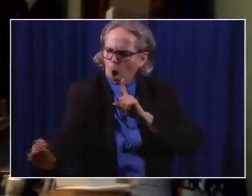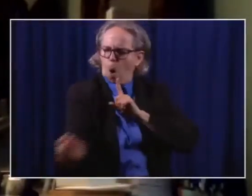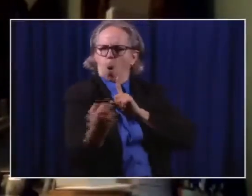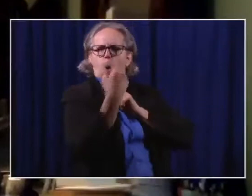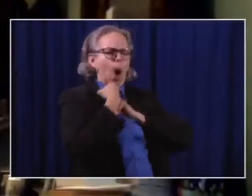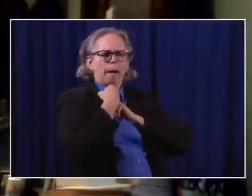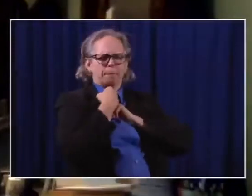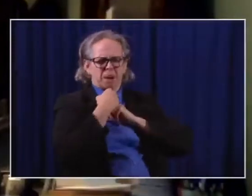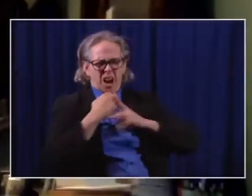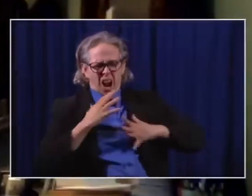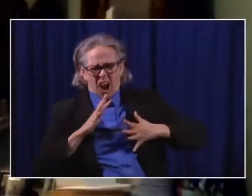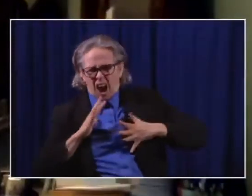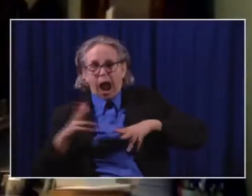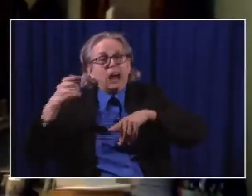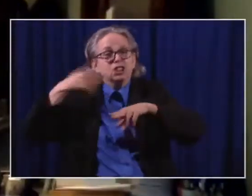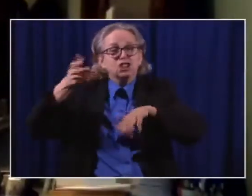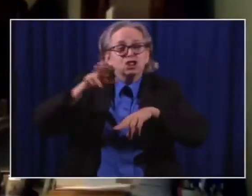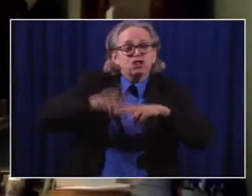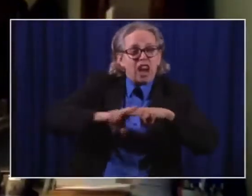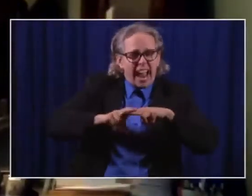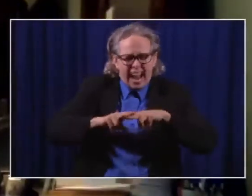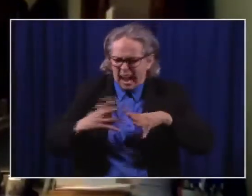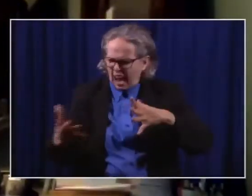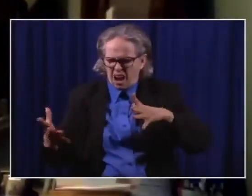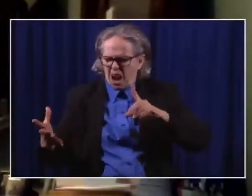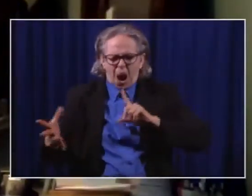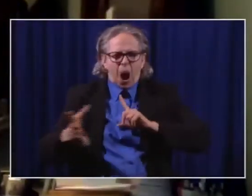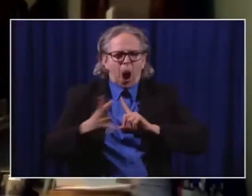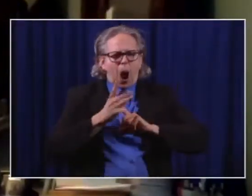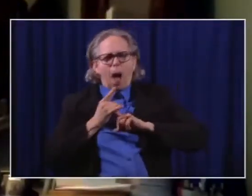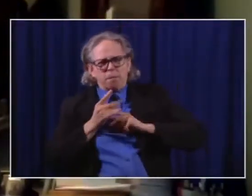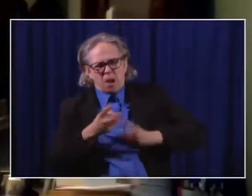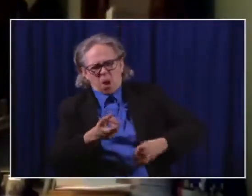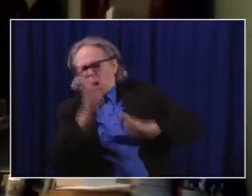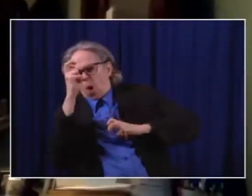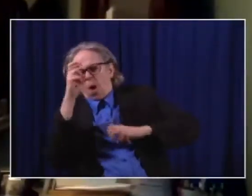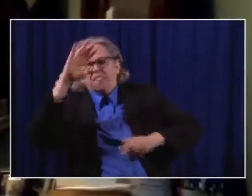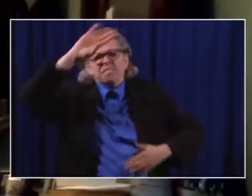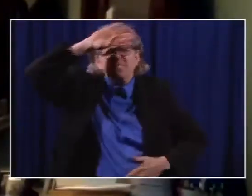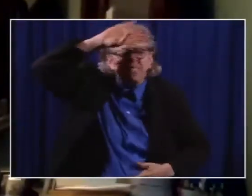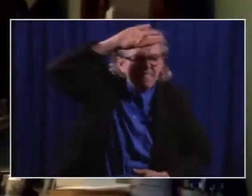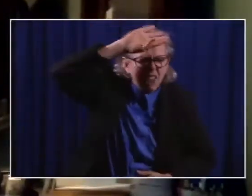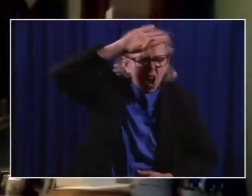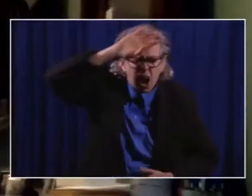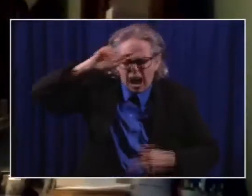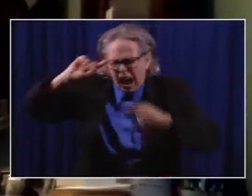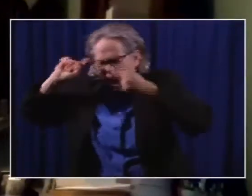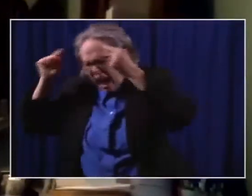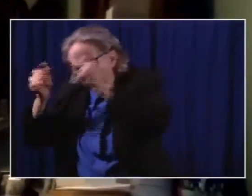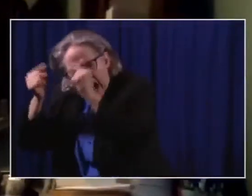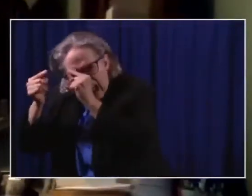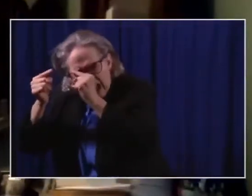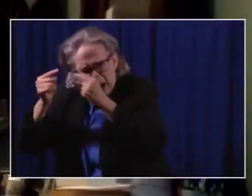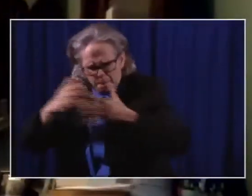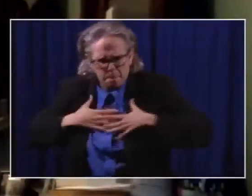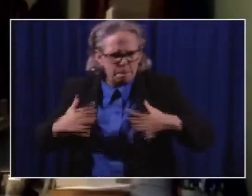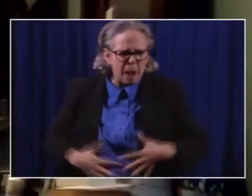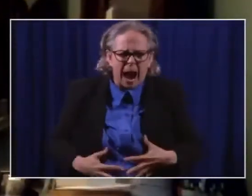happened with COVID-19 fever, headaches, incredible body aches, chills,